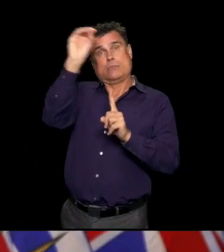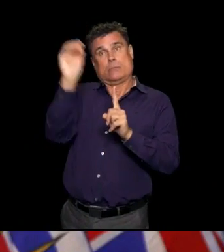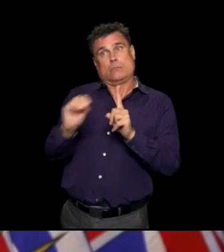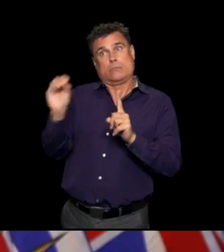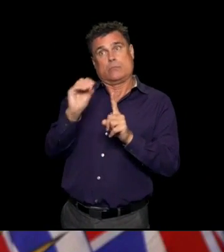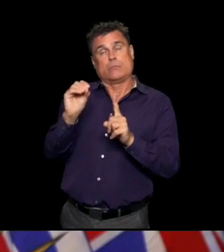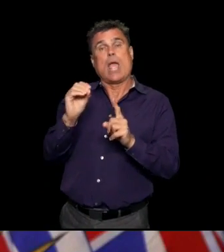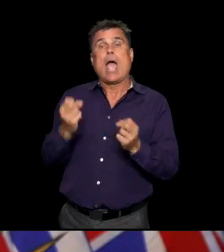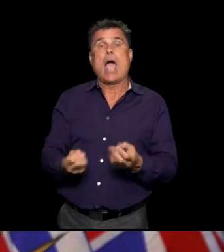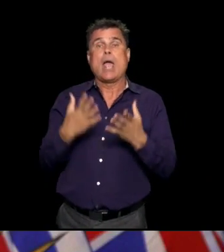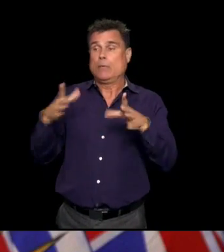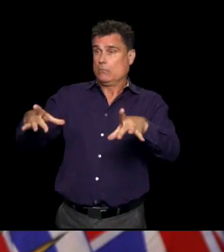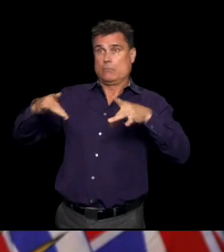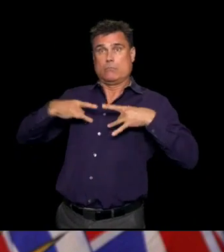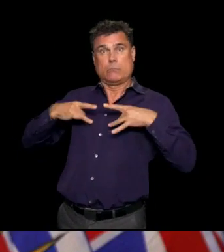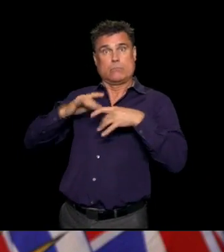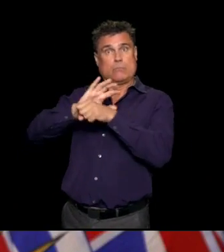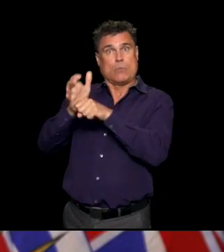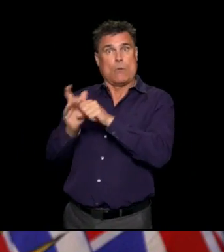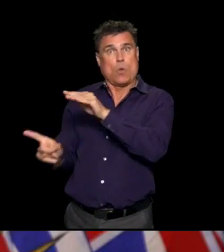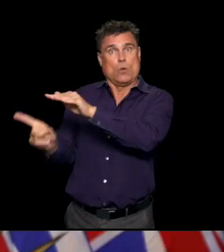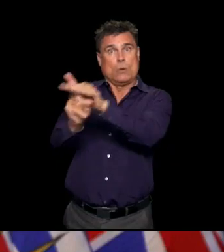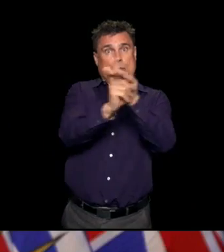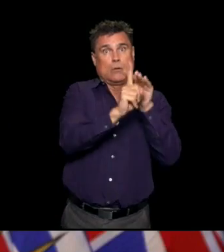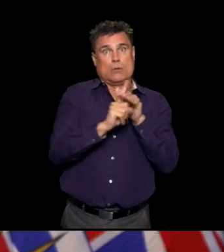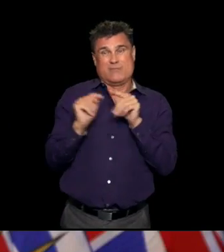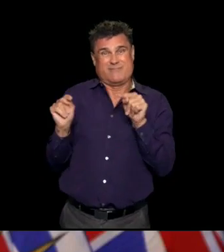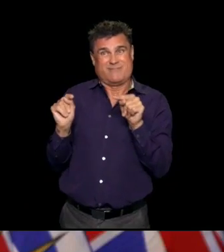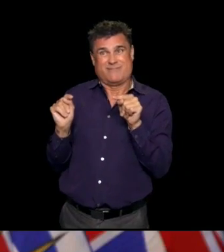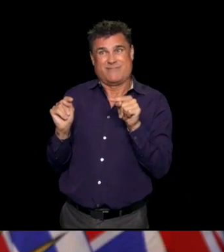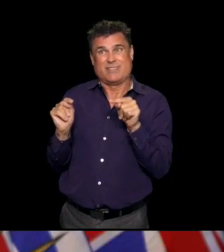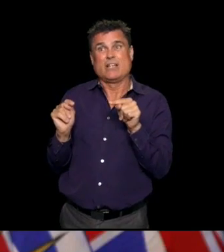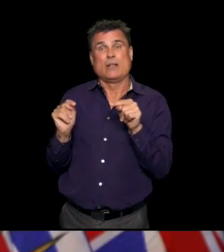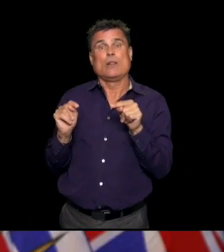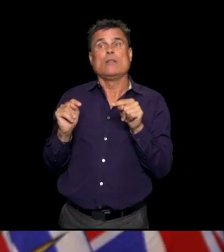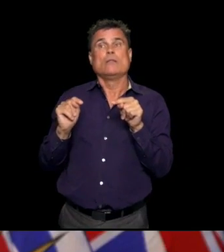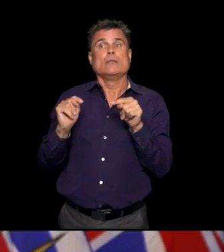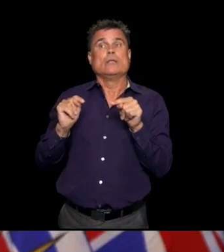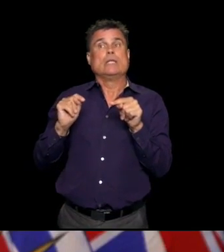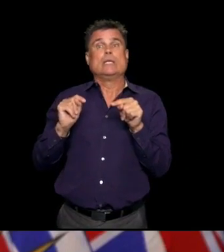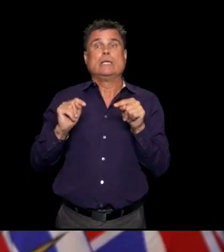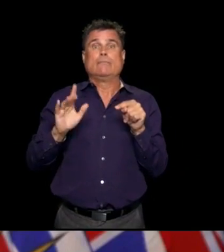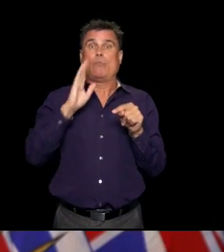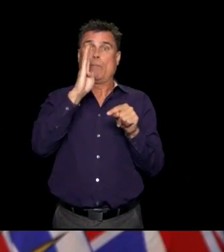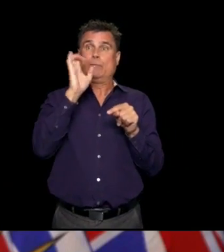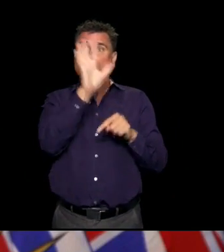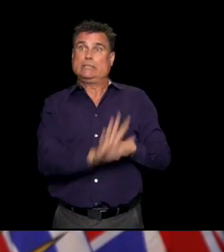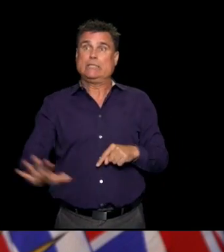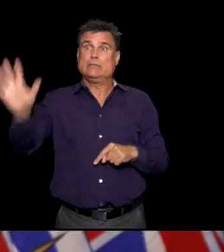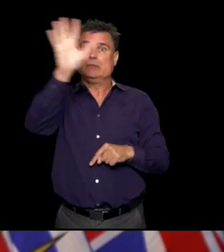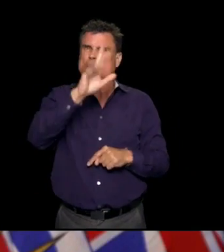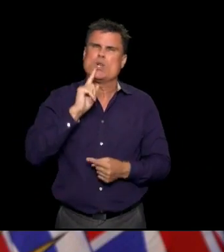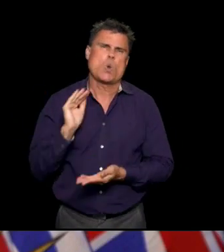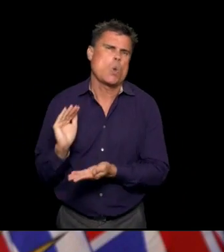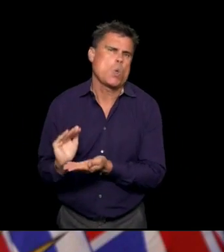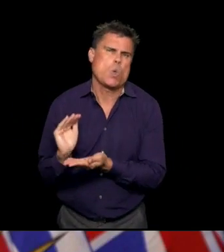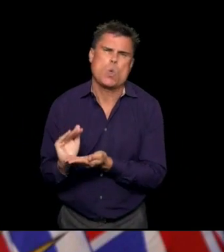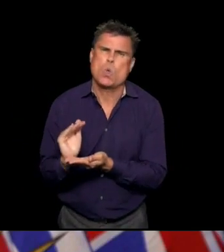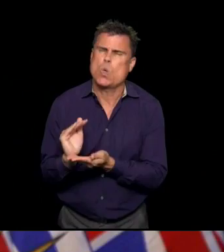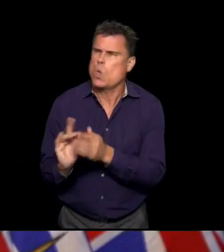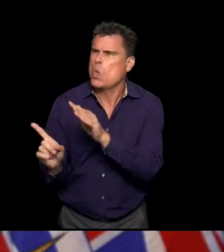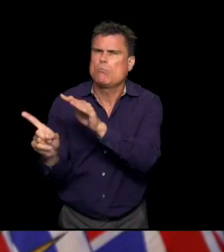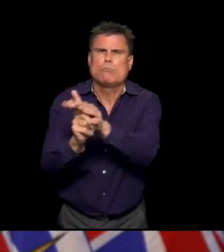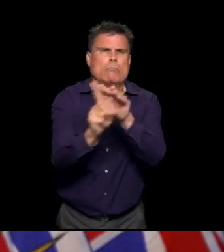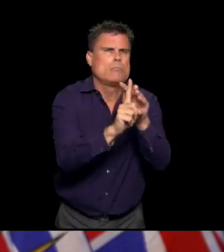cases per 100,000 population are also very low. And there have been some standards that have been put out by other